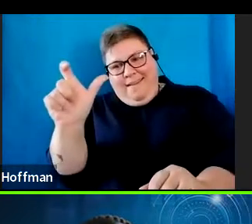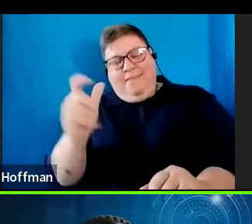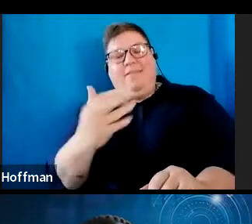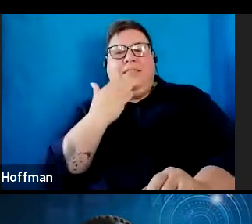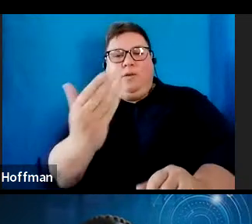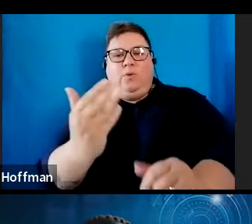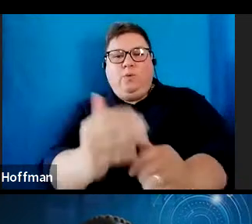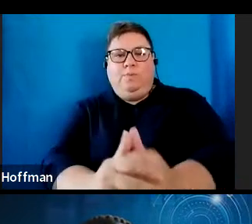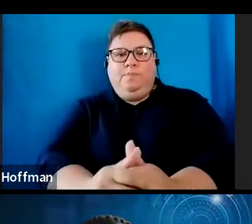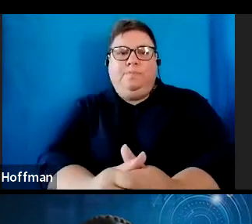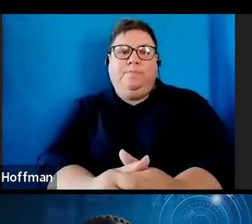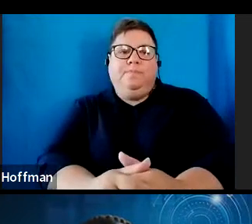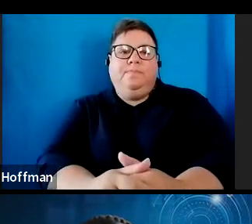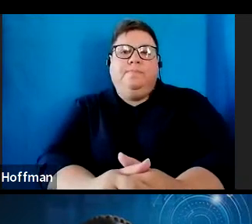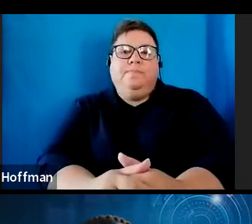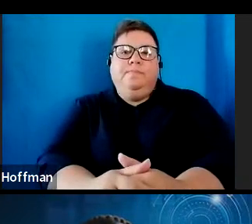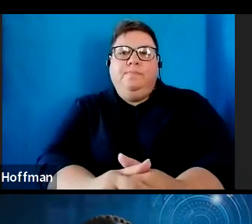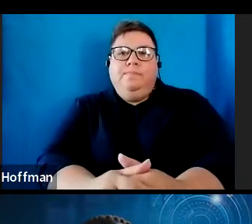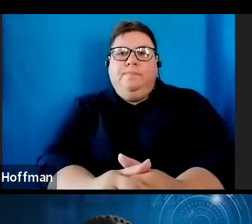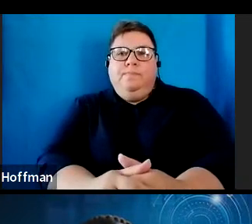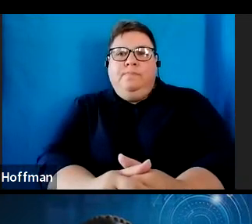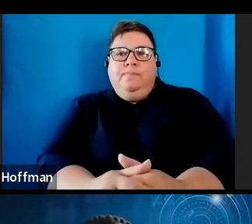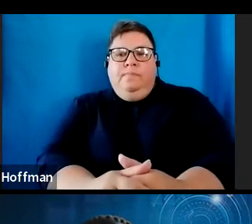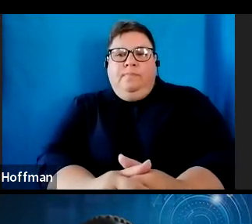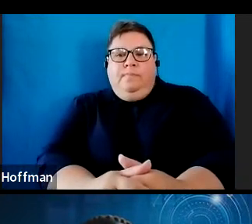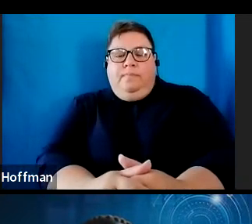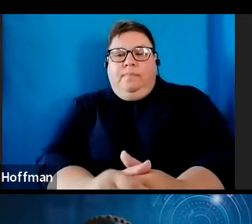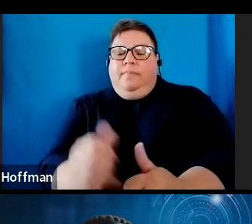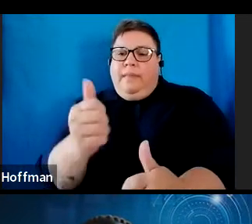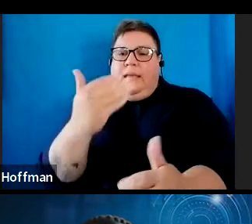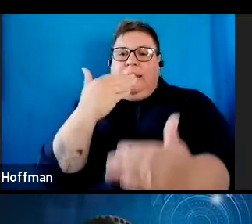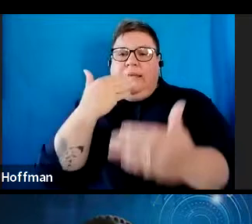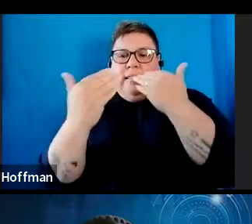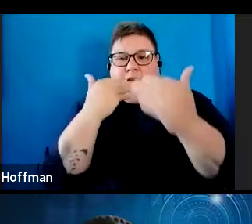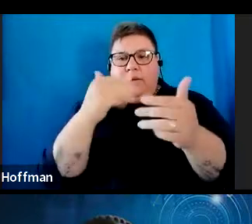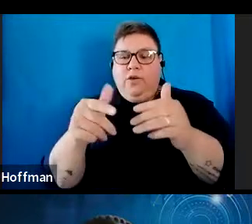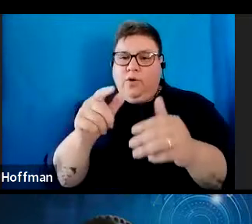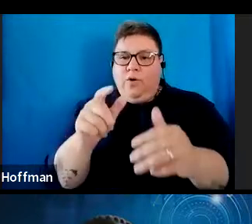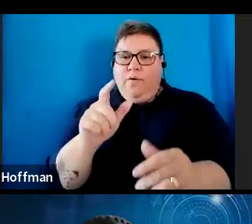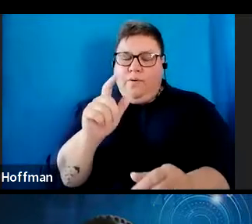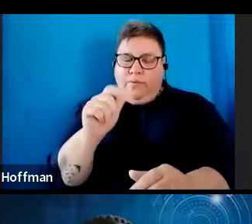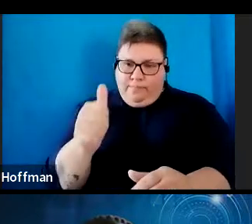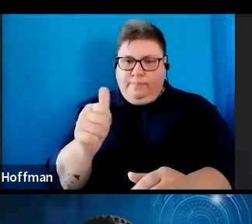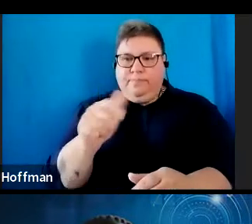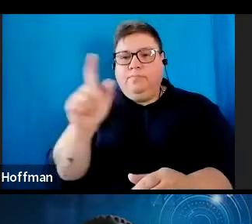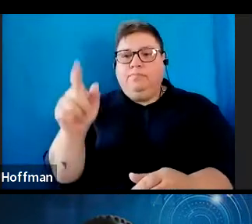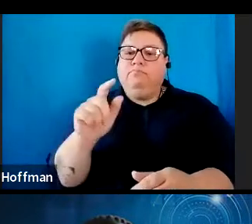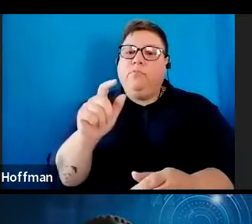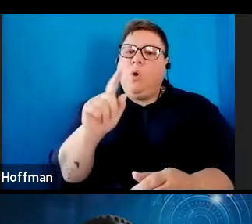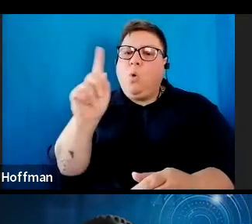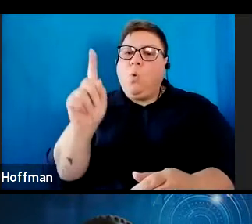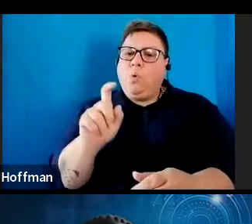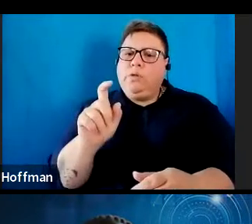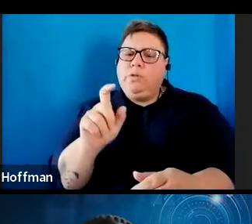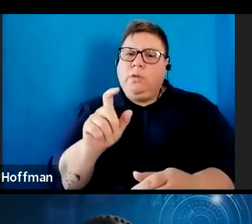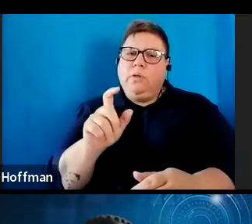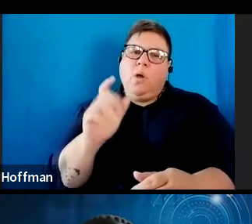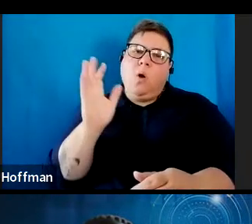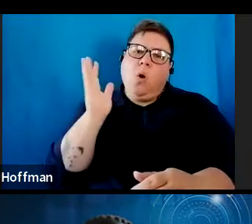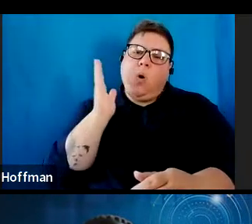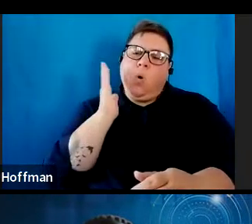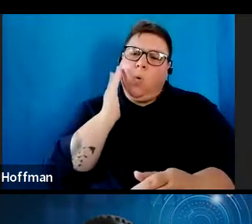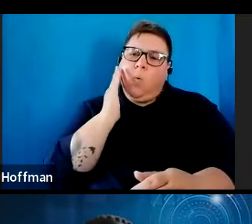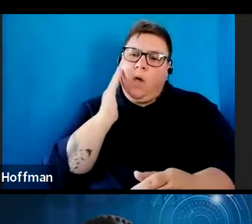Thank you, Vaneshni, for that detailed explanation. Our next question, when will be a tax directive for